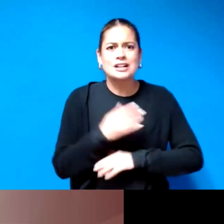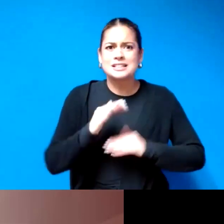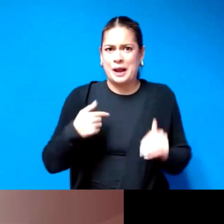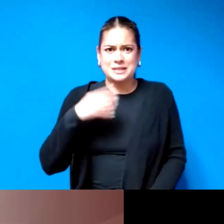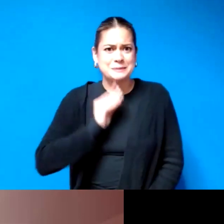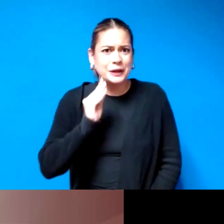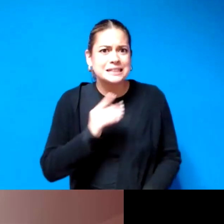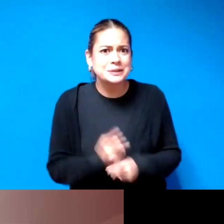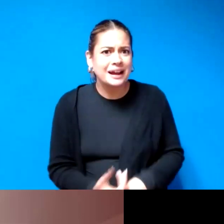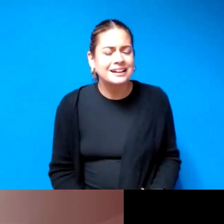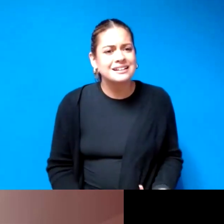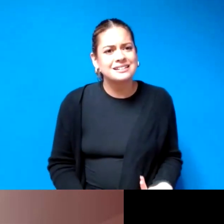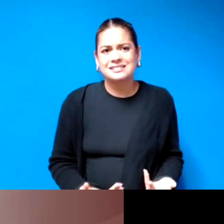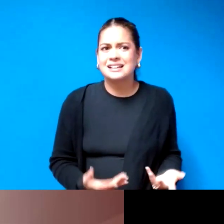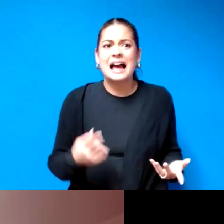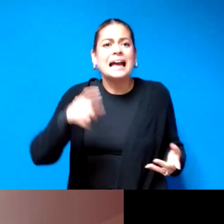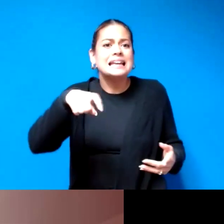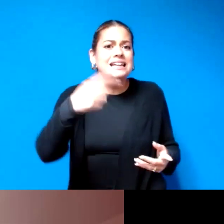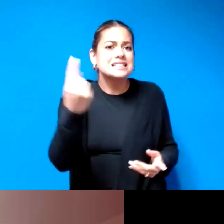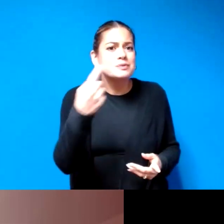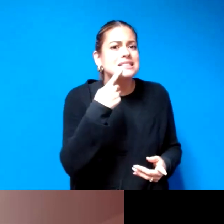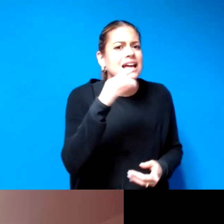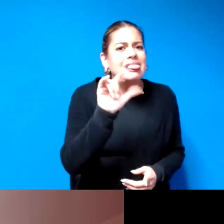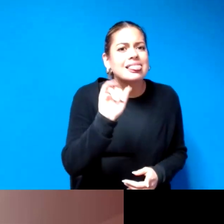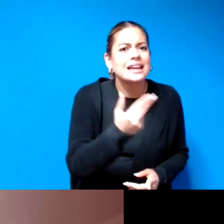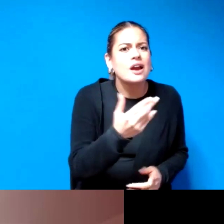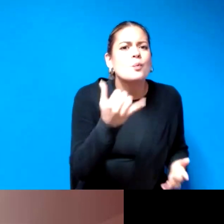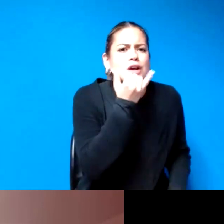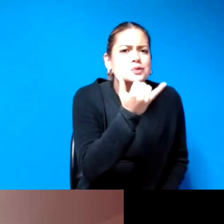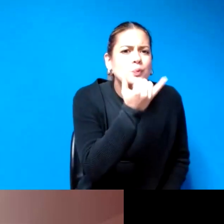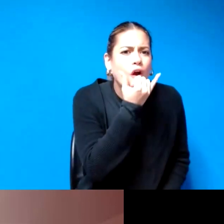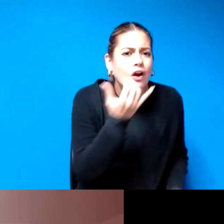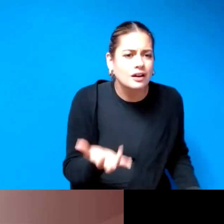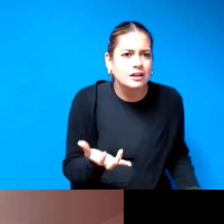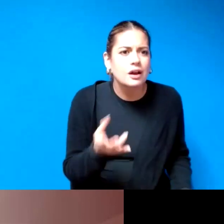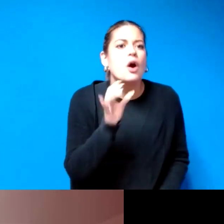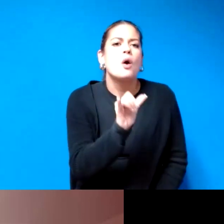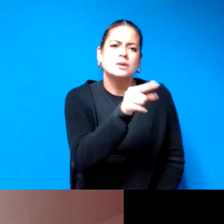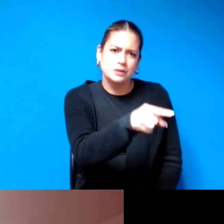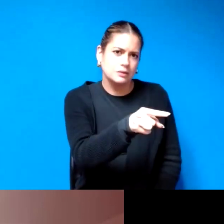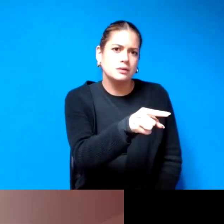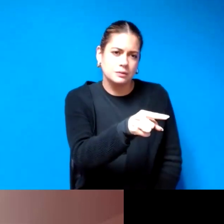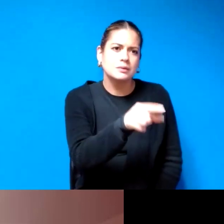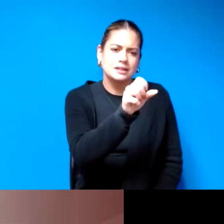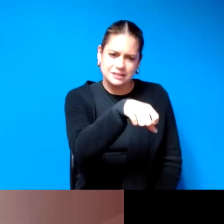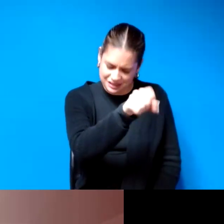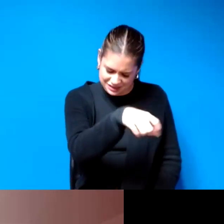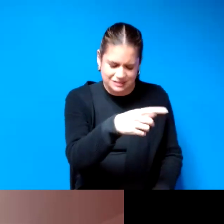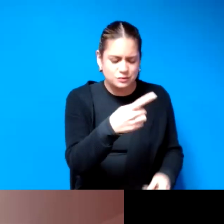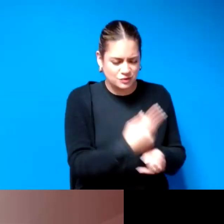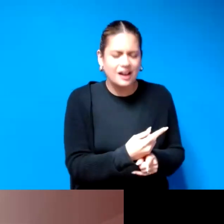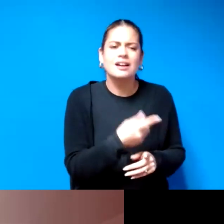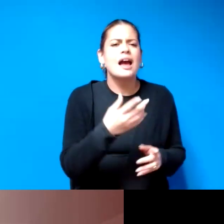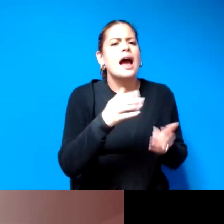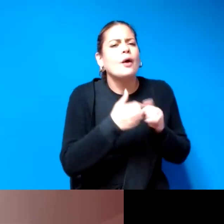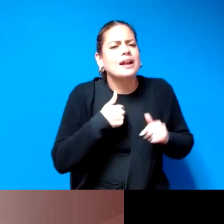experiencing what i needed was someone to say leo what's wrong and oh yes you're justified for feeling that way how can i help